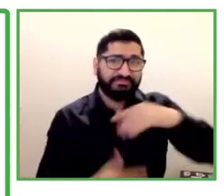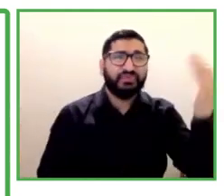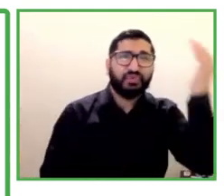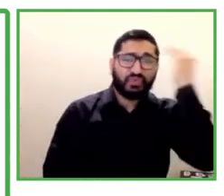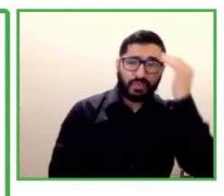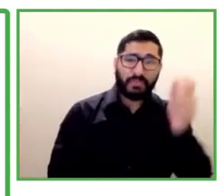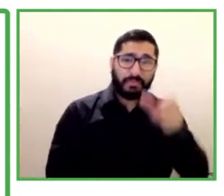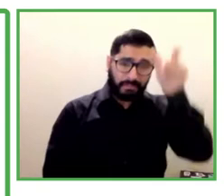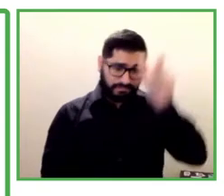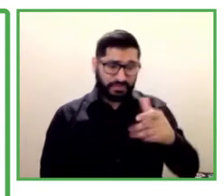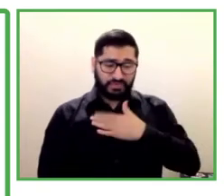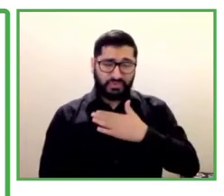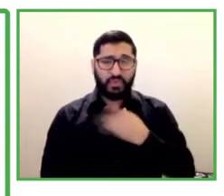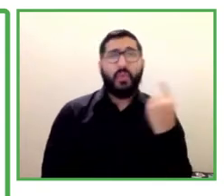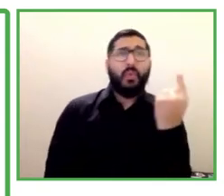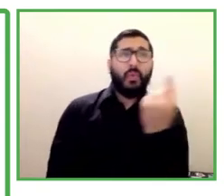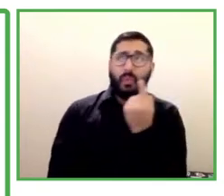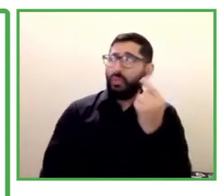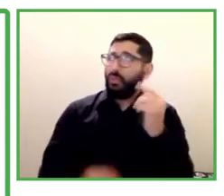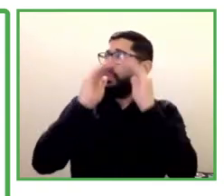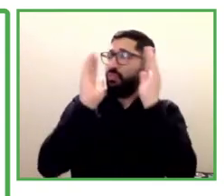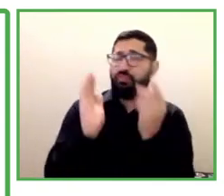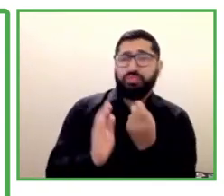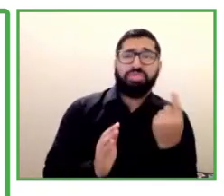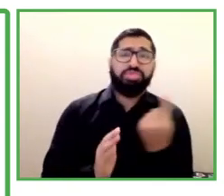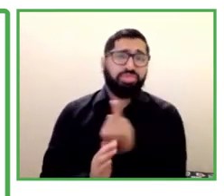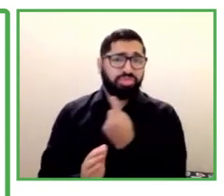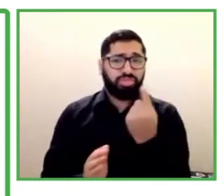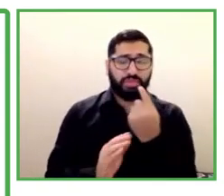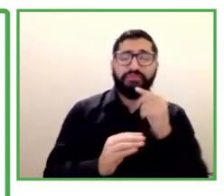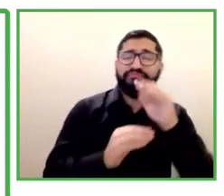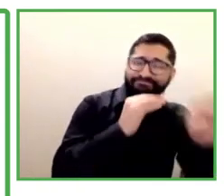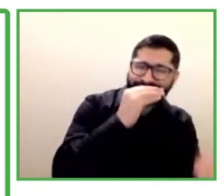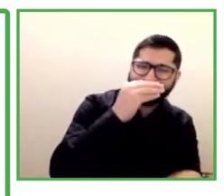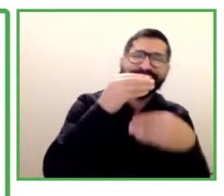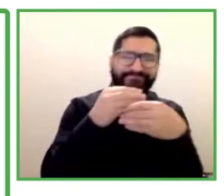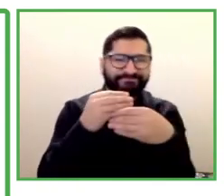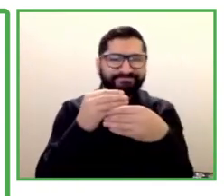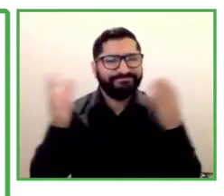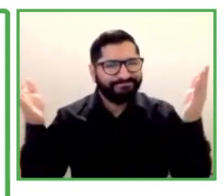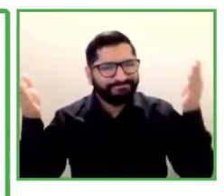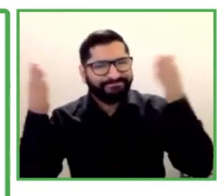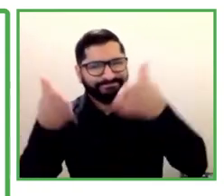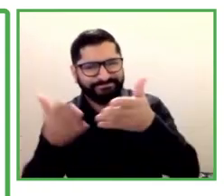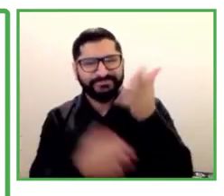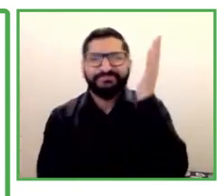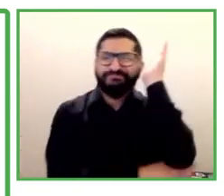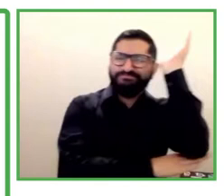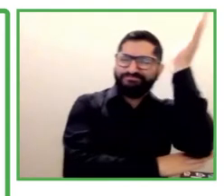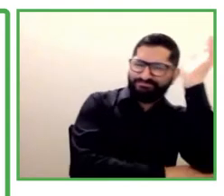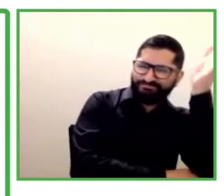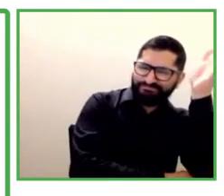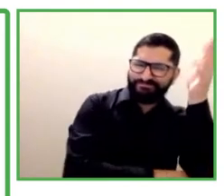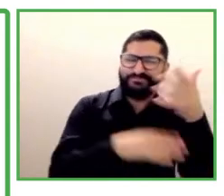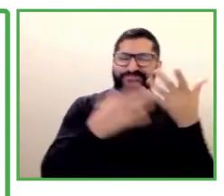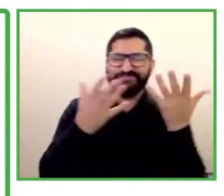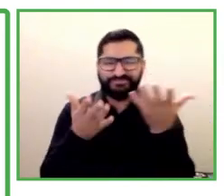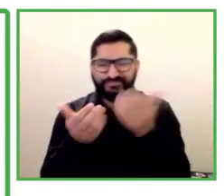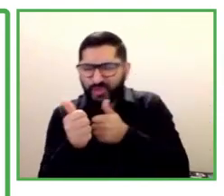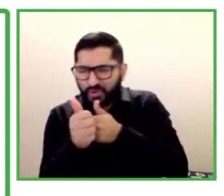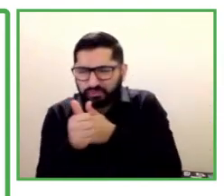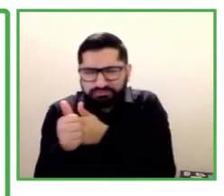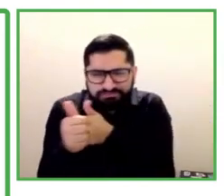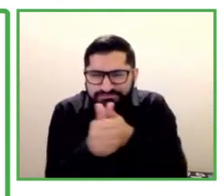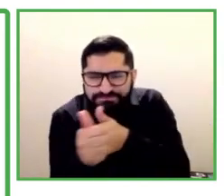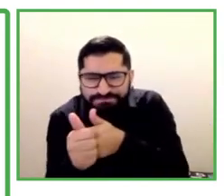Employment plans were revamped to ensure that employee productivity was not deteriorating. When dealing with the employers, on the other